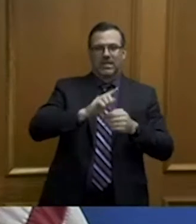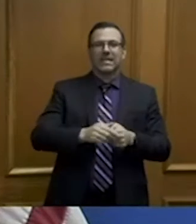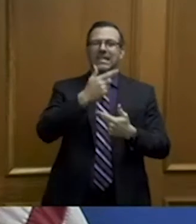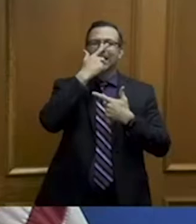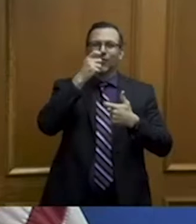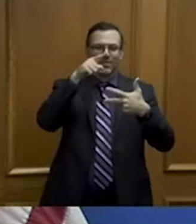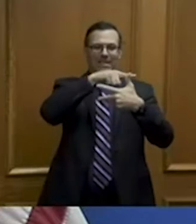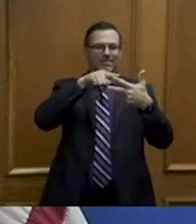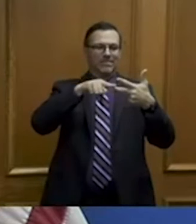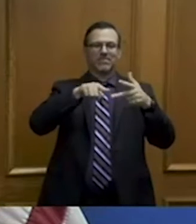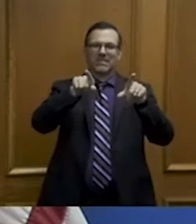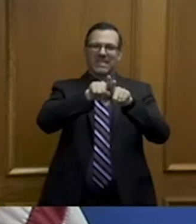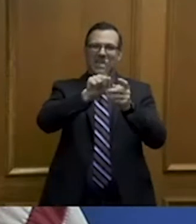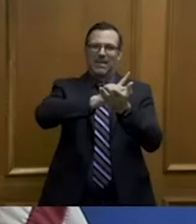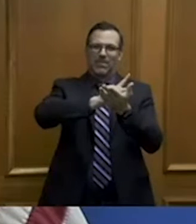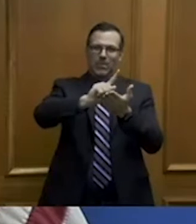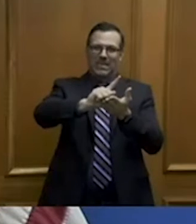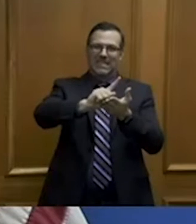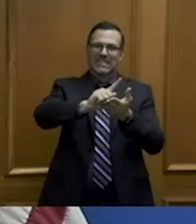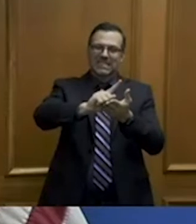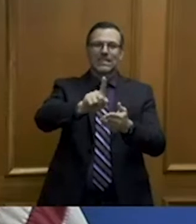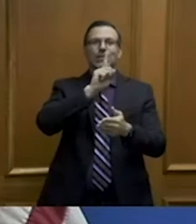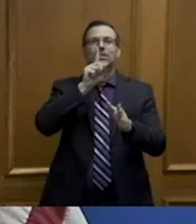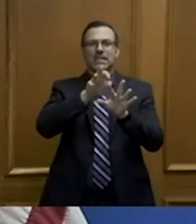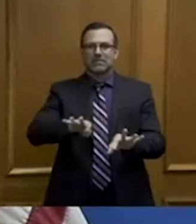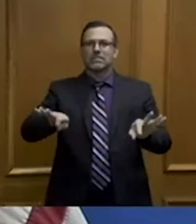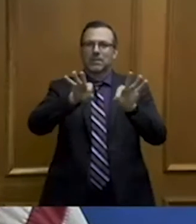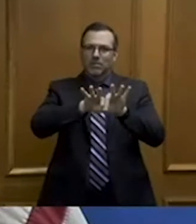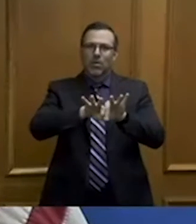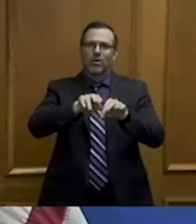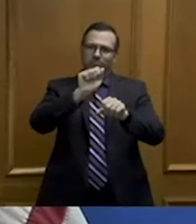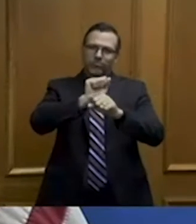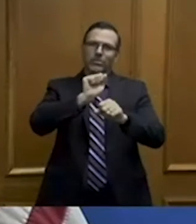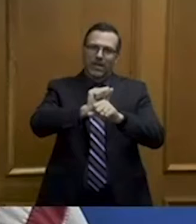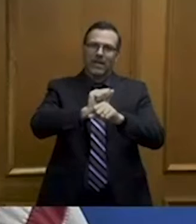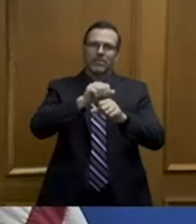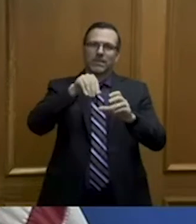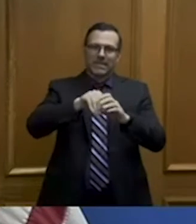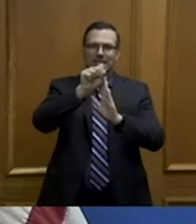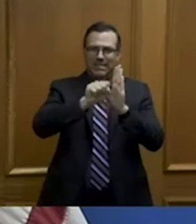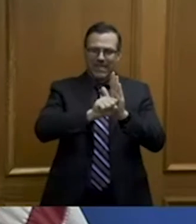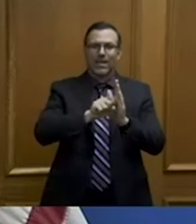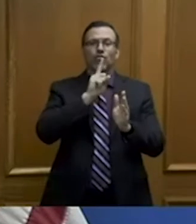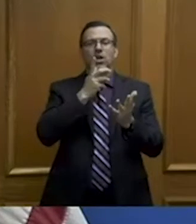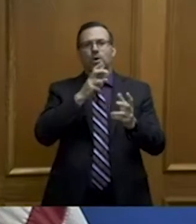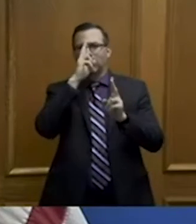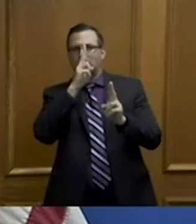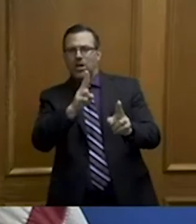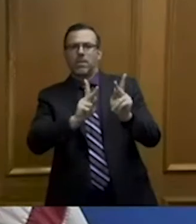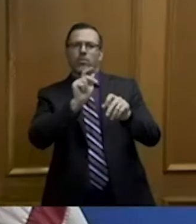of those fall in the same week. Those are tremendously important professions in this state. We recognize our correctional officers,